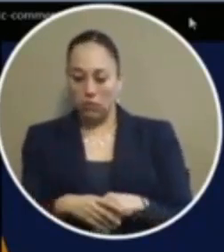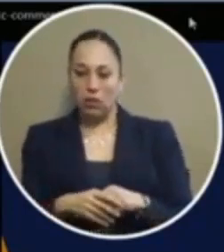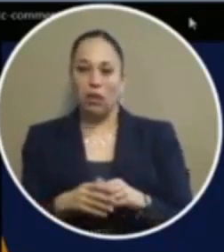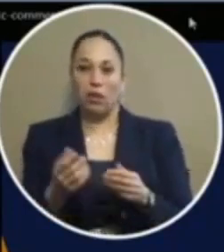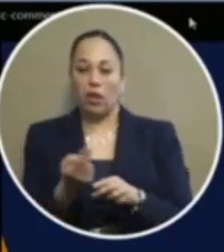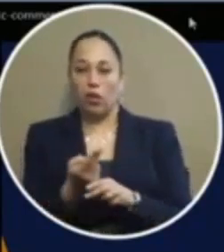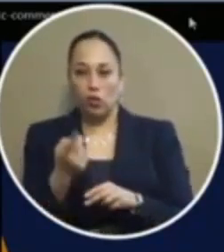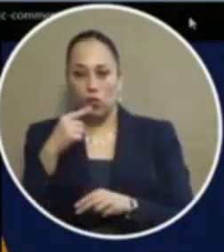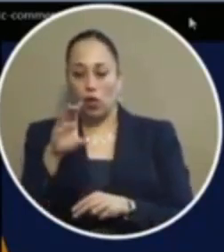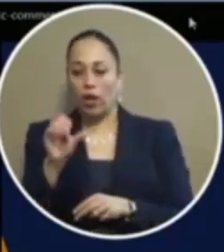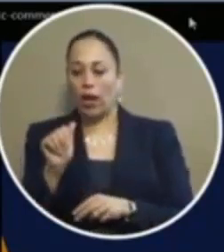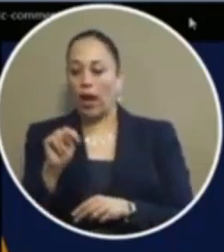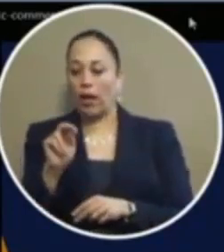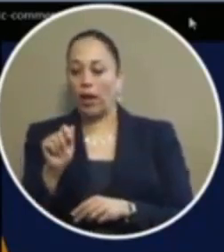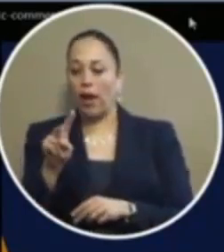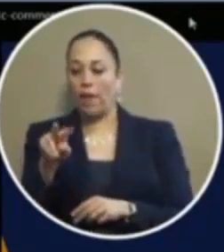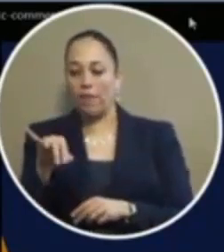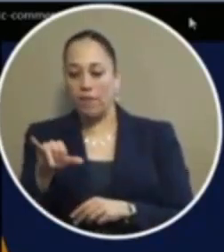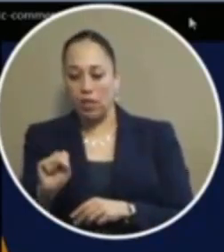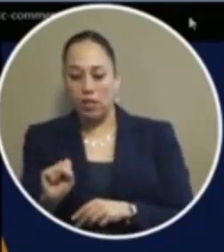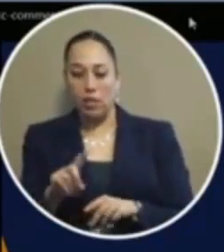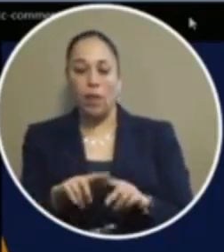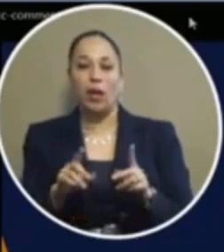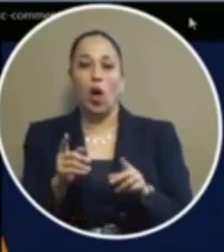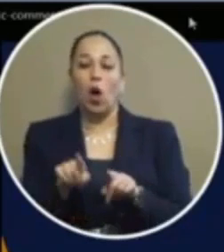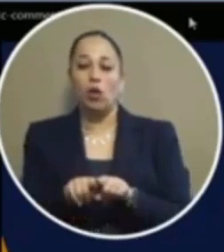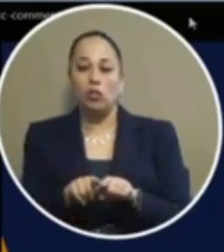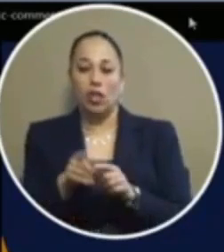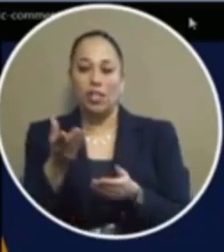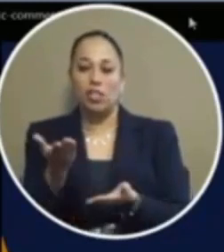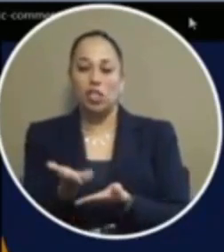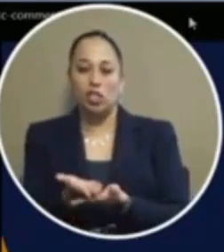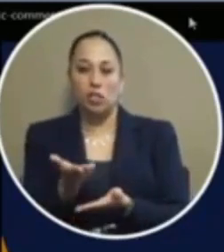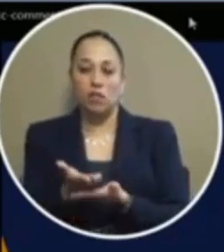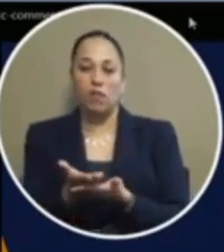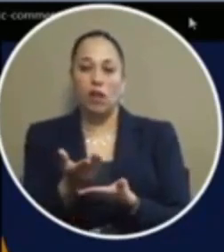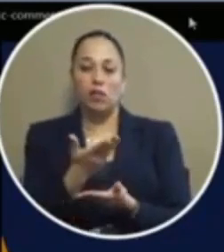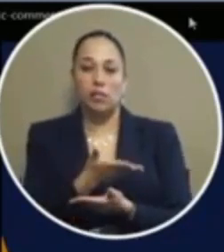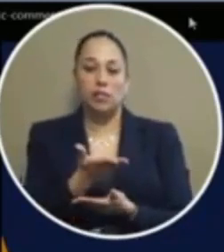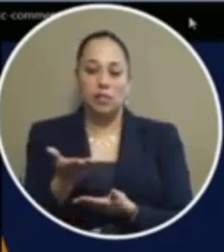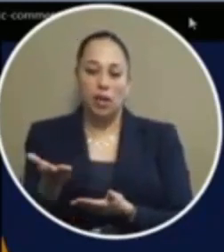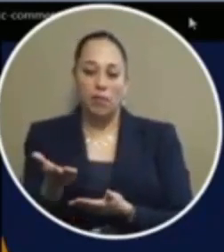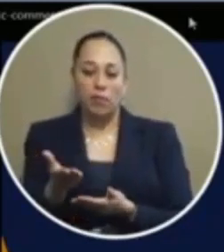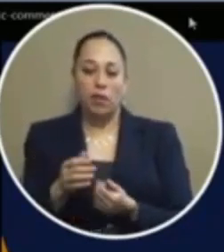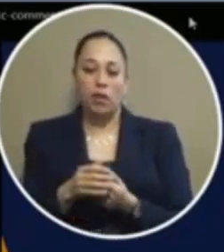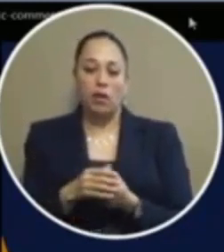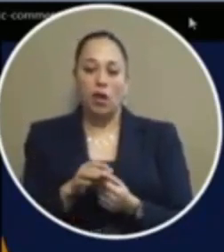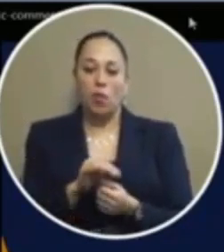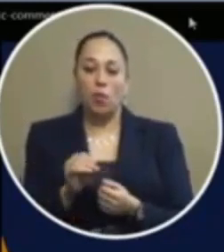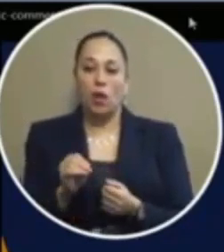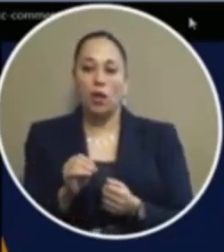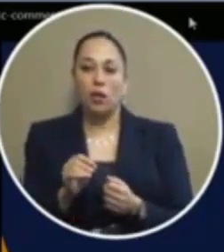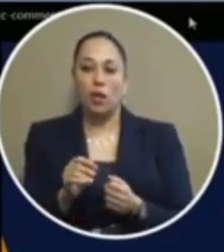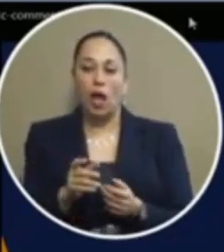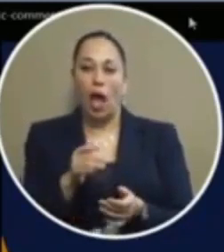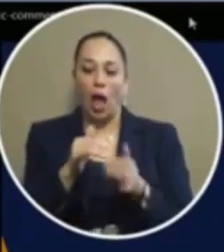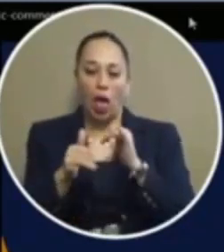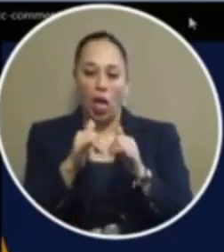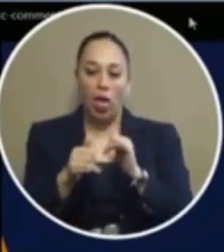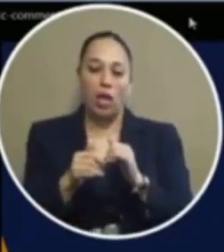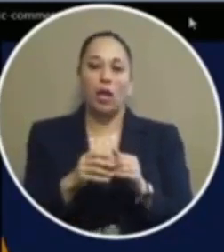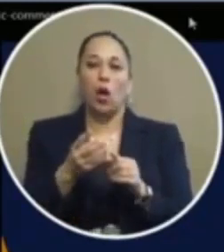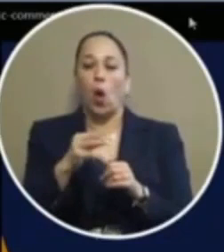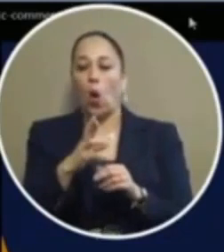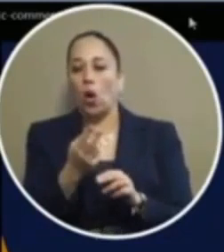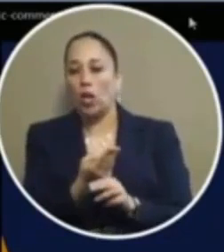use cannabis but i really can't justify enforcing something upon somebody else when i drink alcohol and